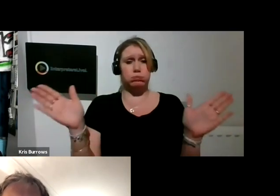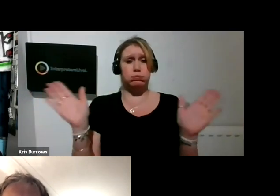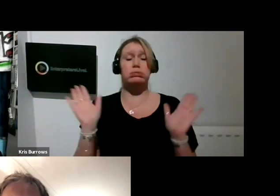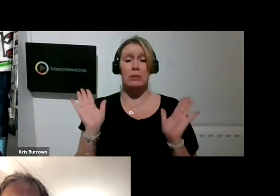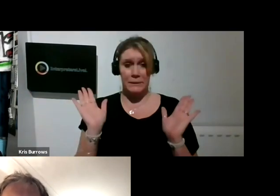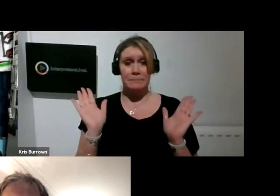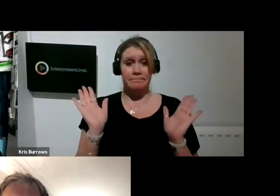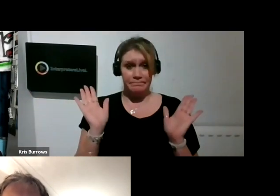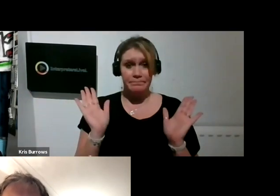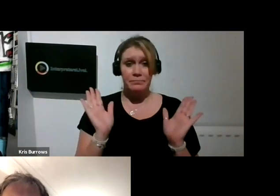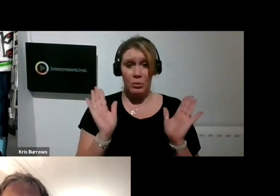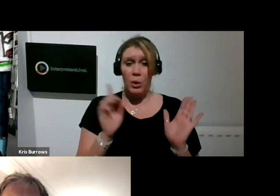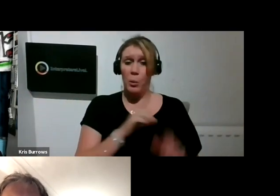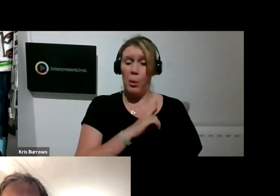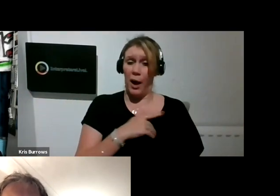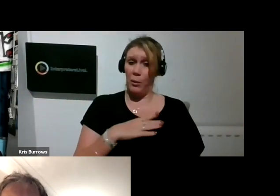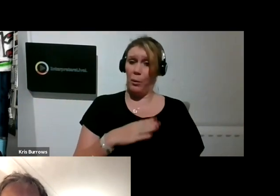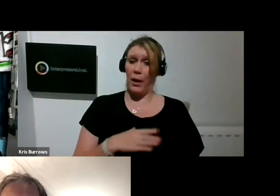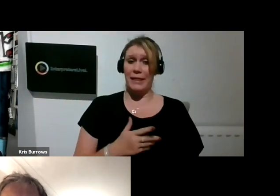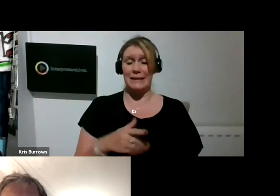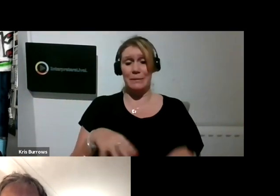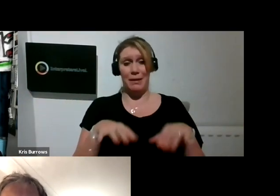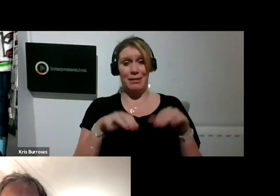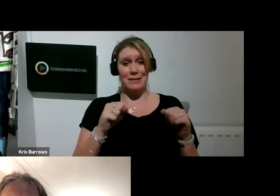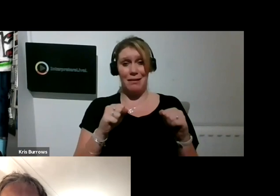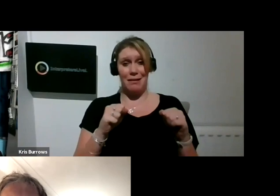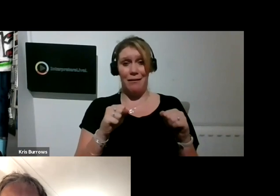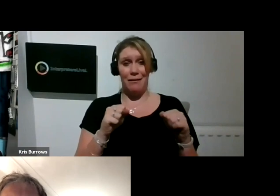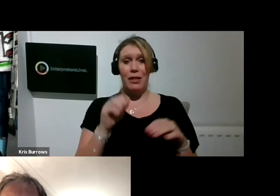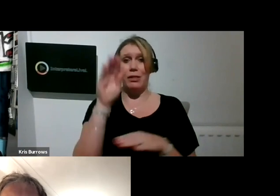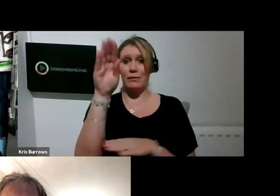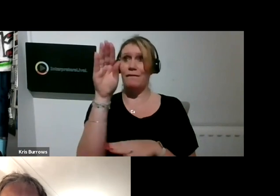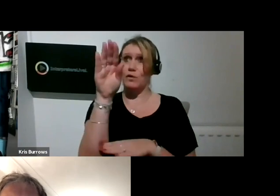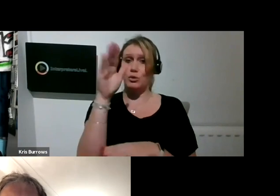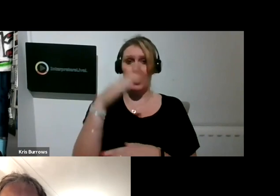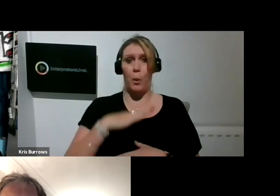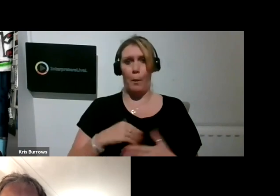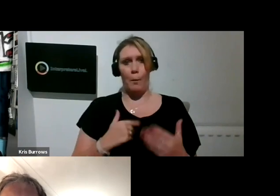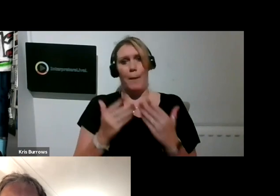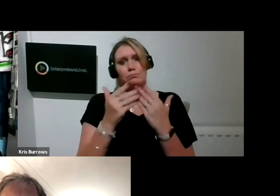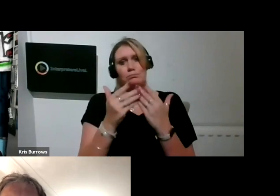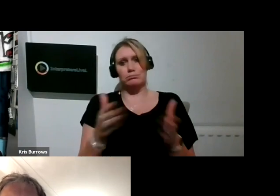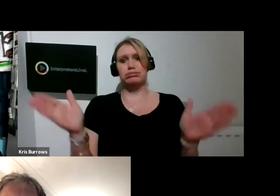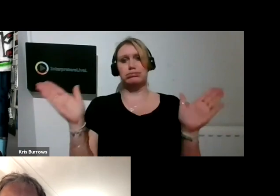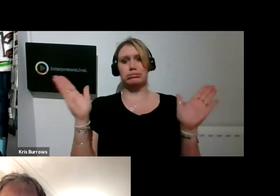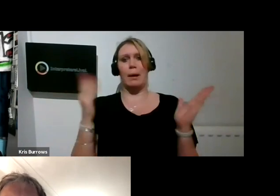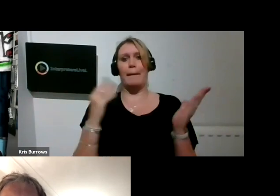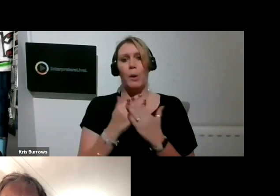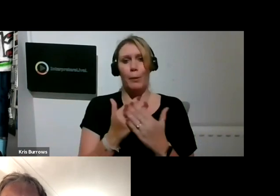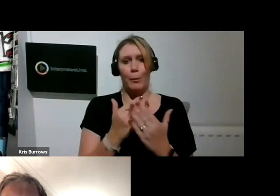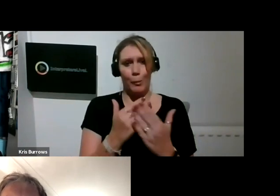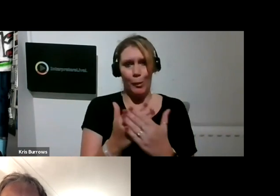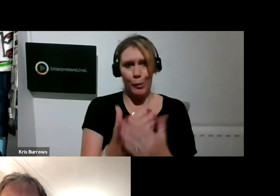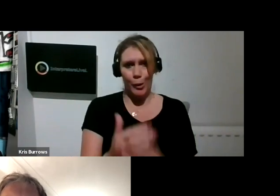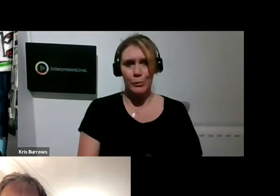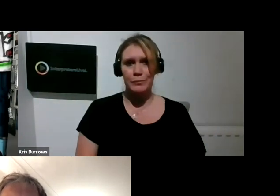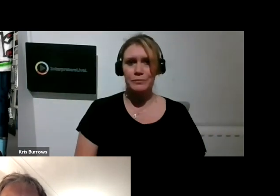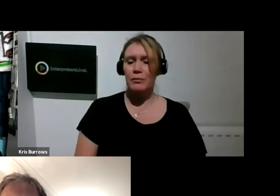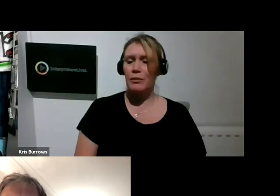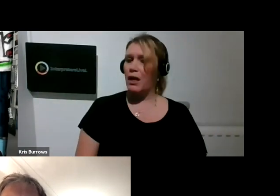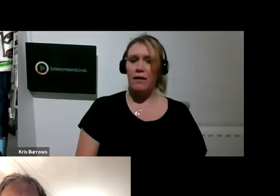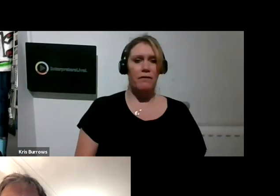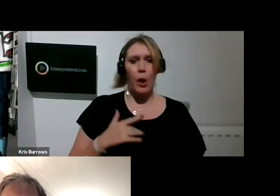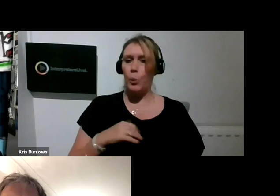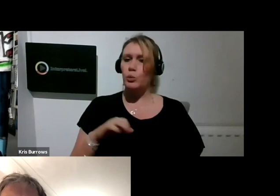go forward. We only want this to be the start for artists. You shouldn't have to go through the Arts Council system and